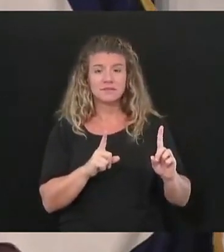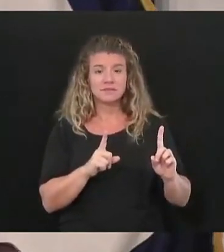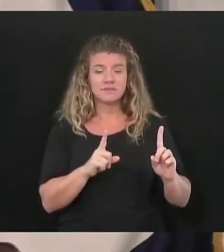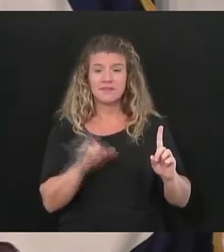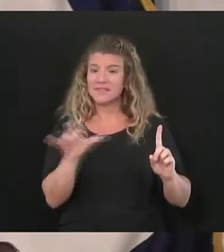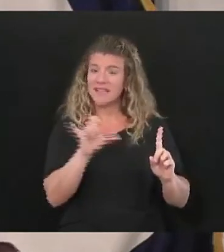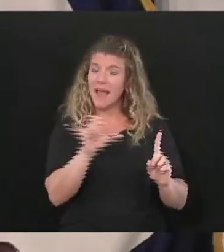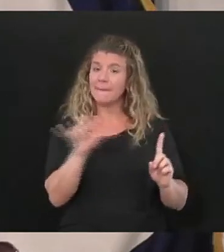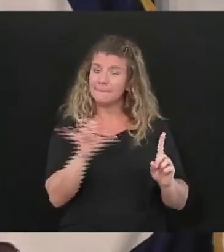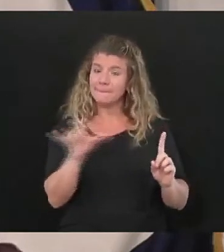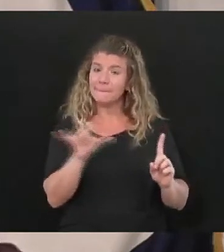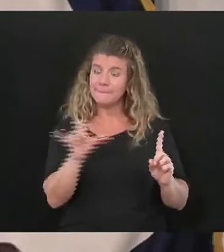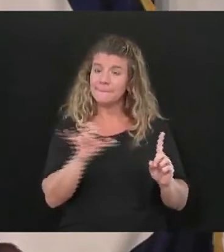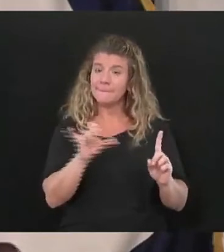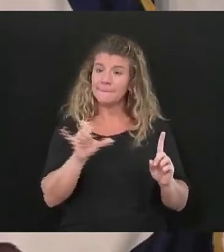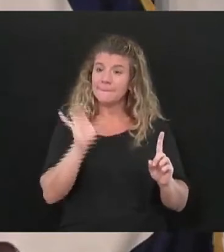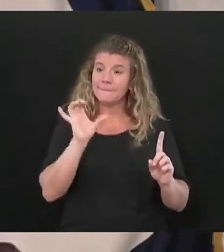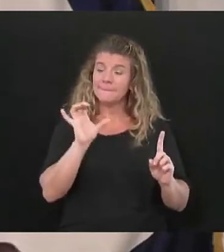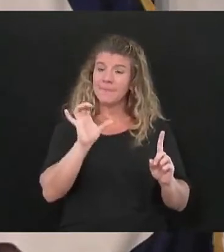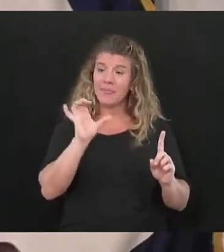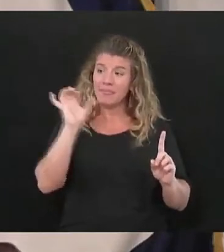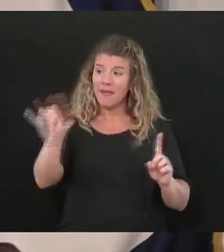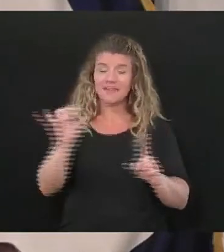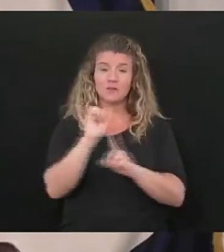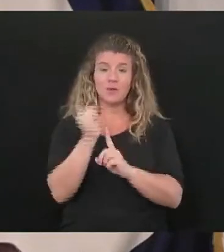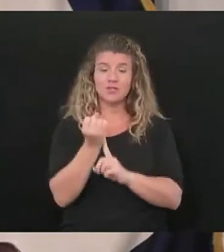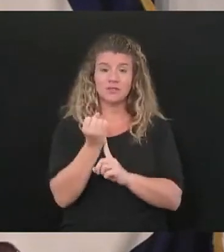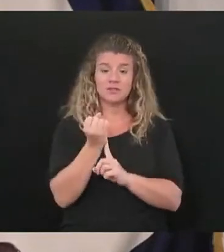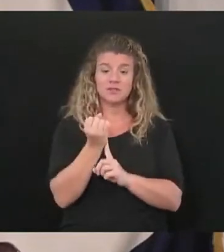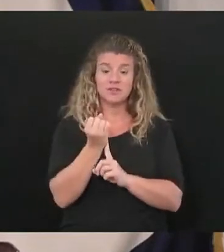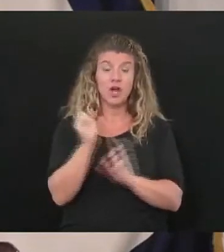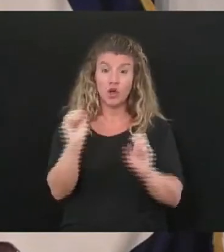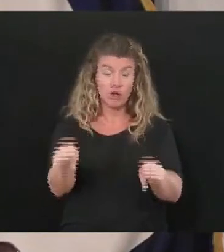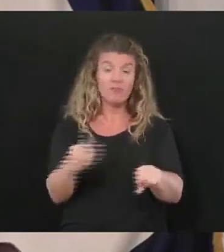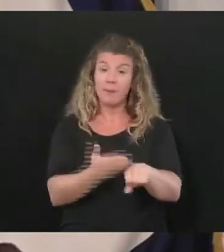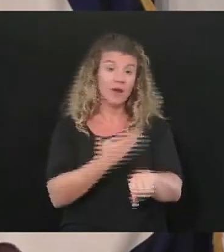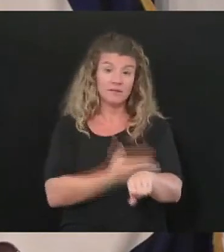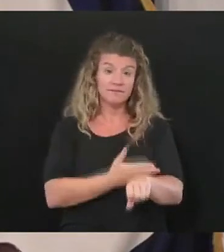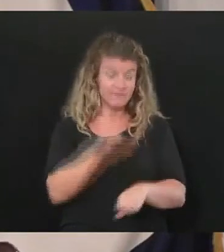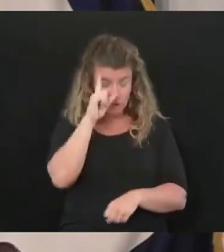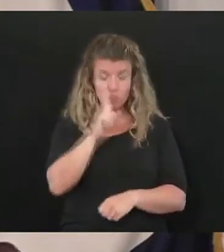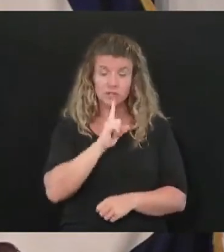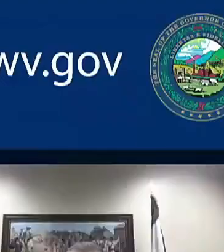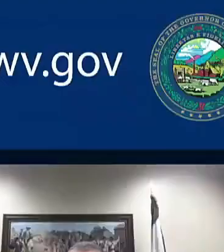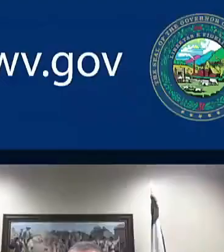that situation could have been better that's for sure